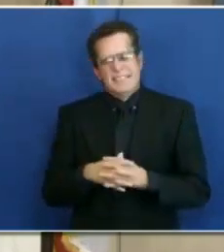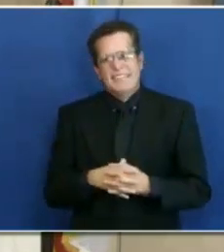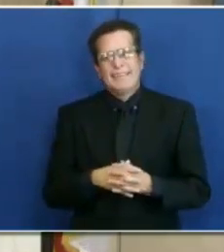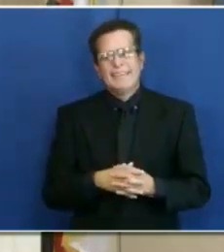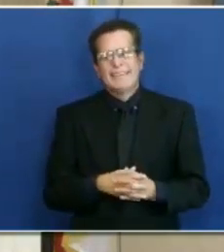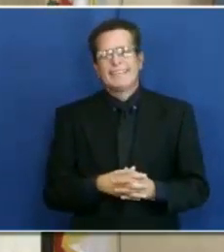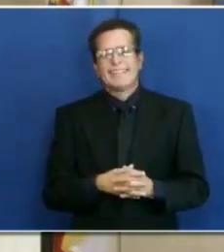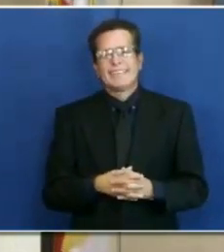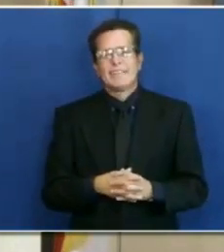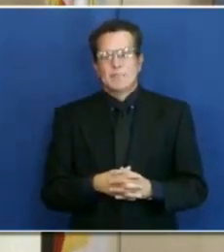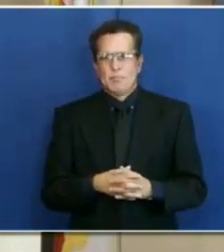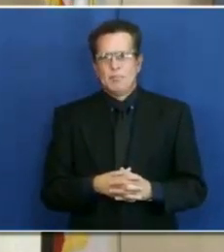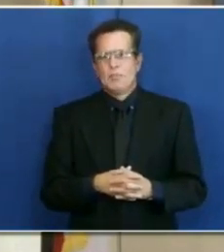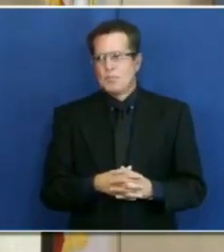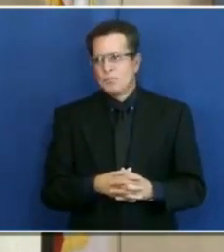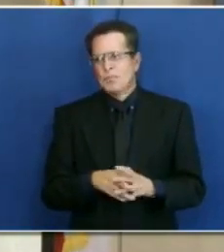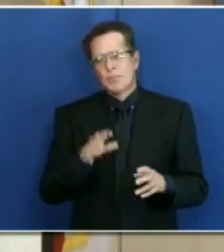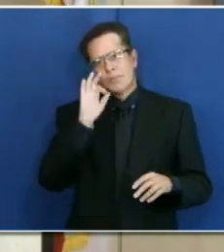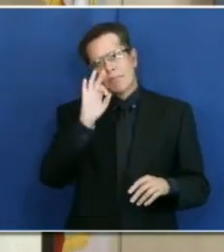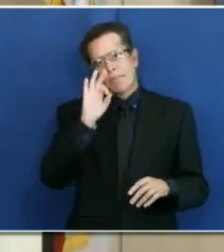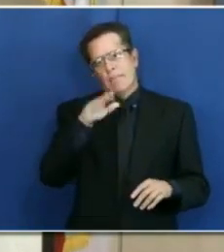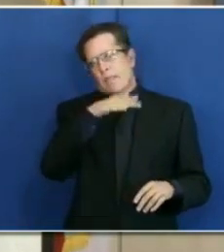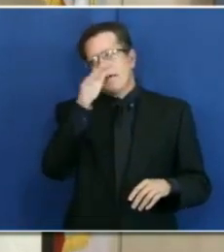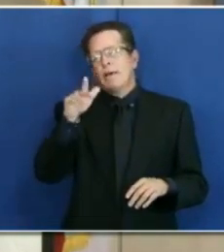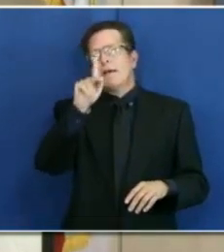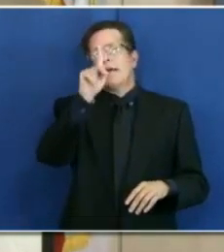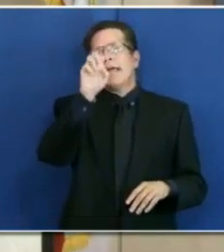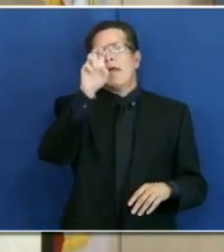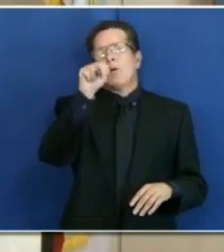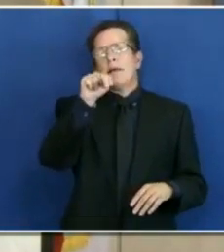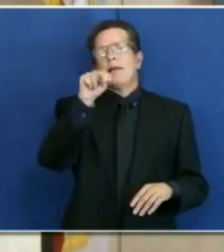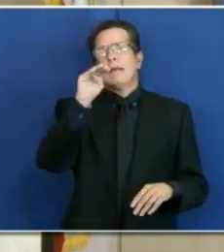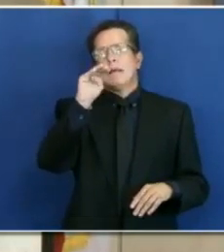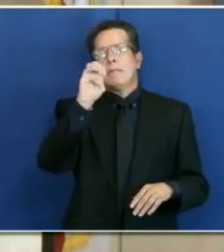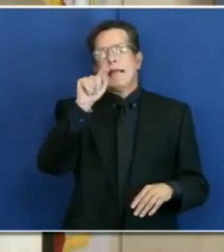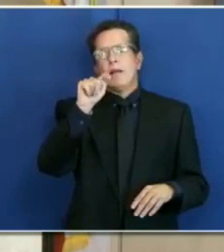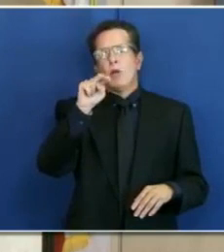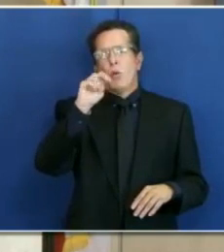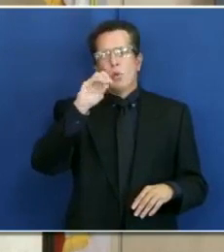Okay, next question. Taryn Mento, KPVS.